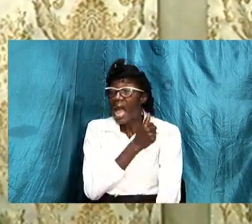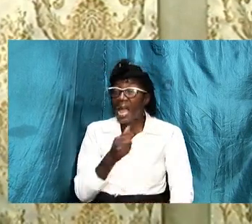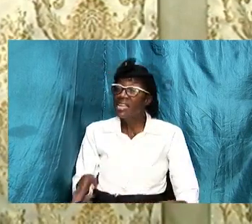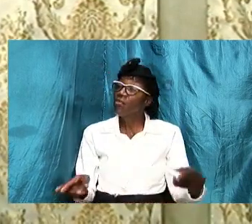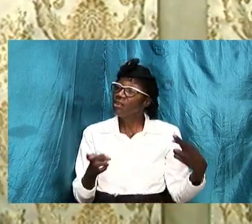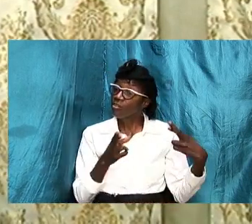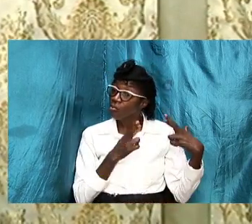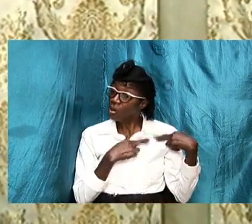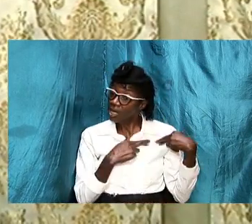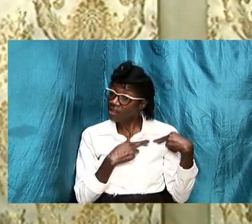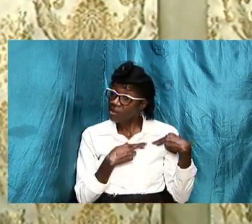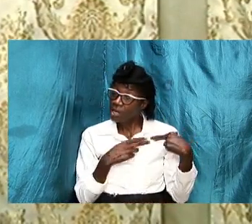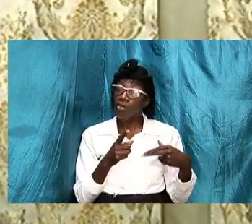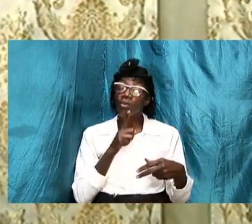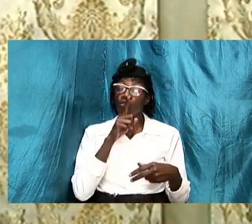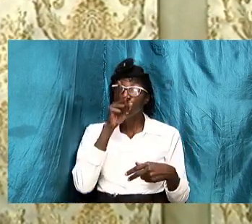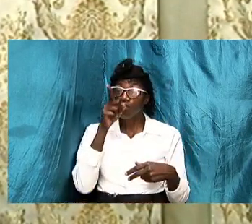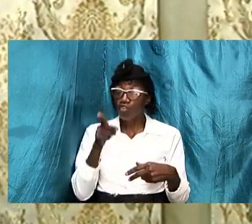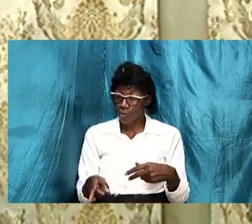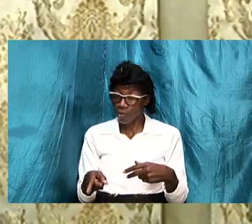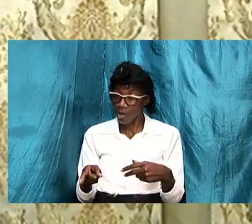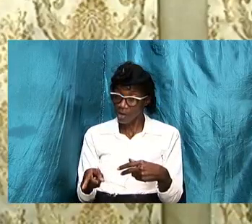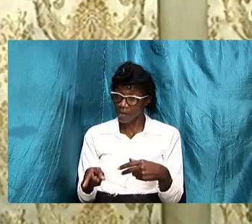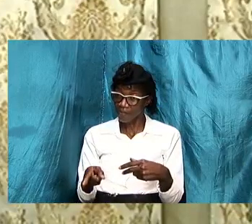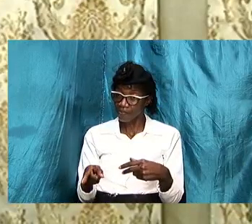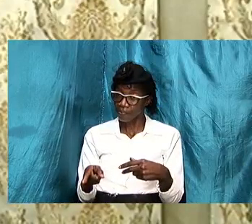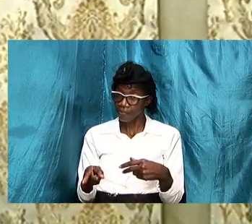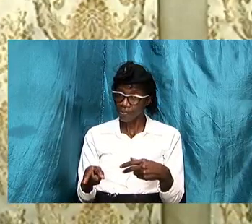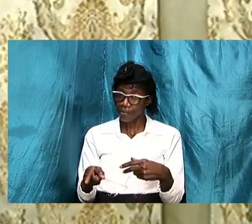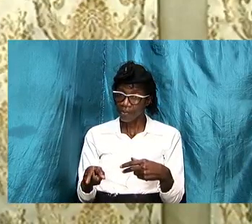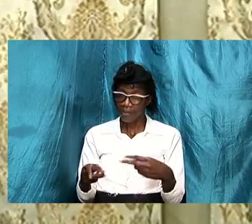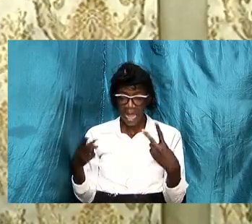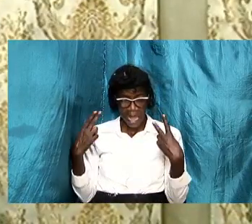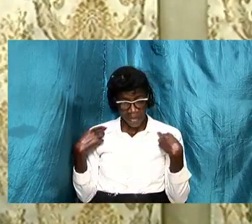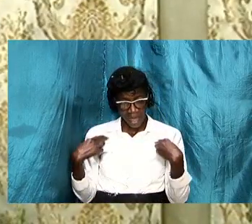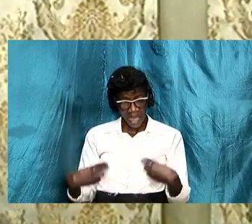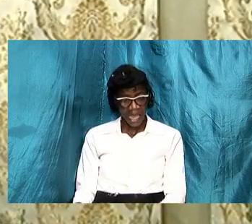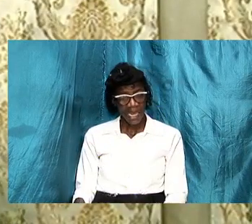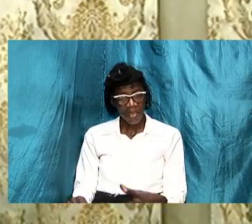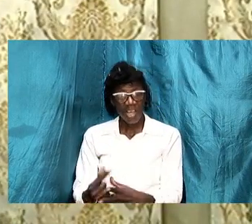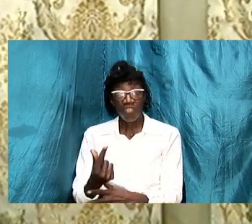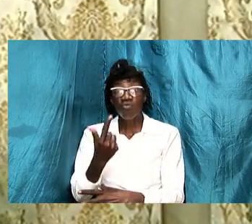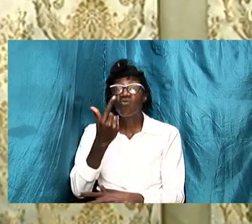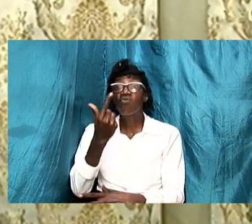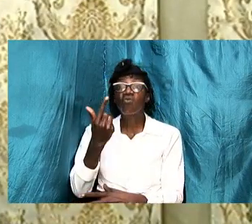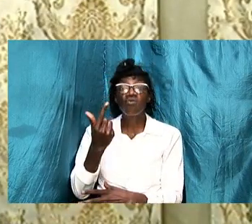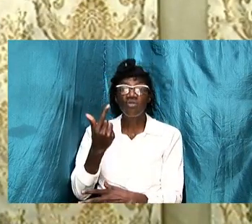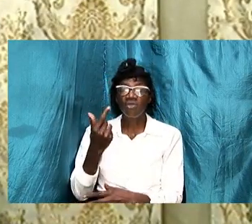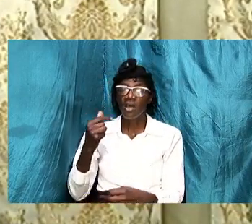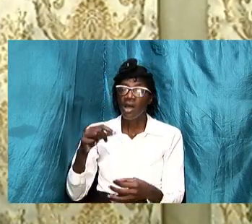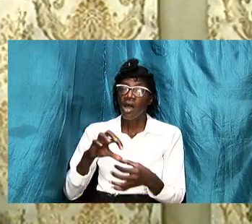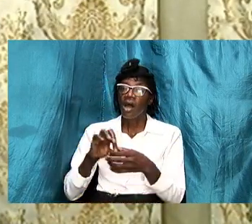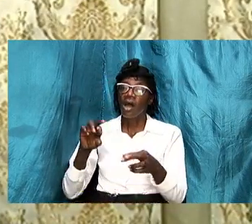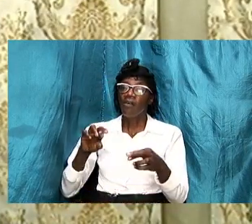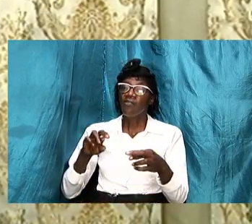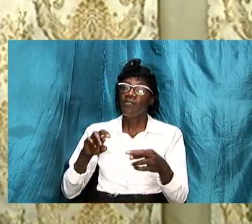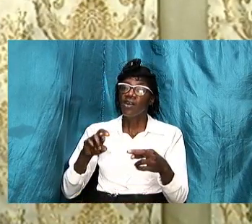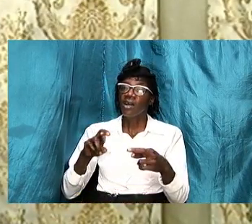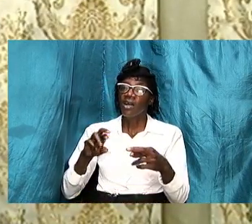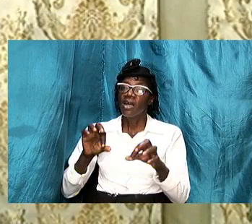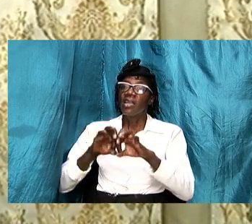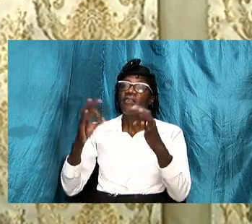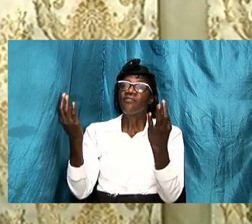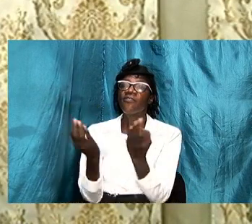responsibility to ensure the health and well-being of our family of our